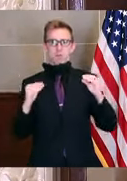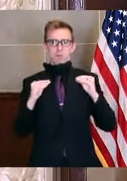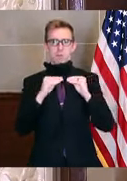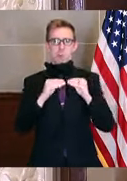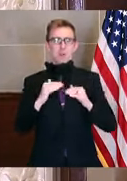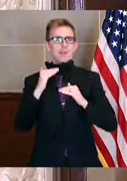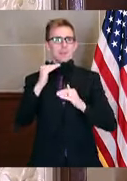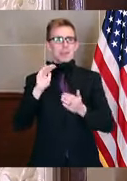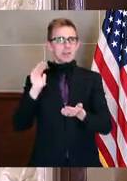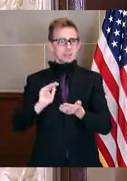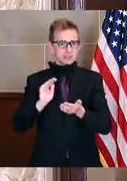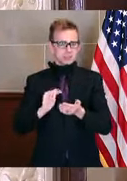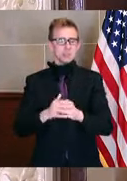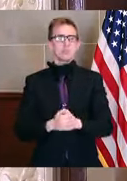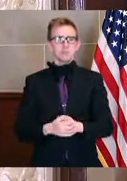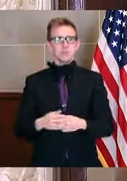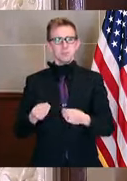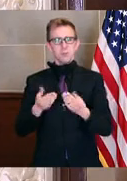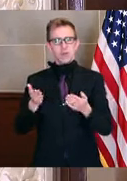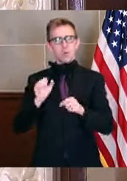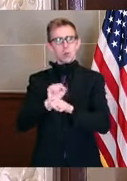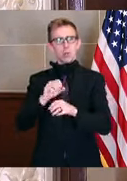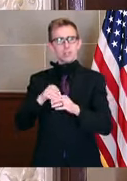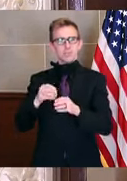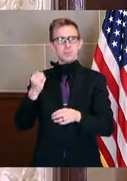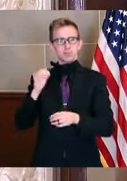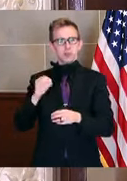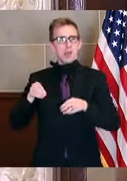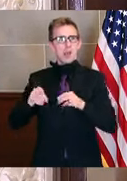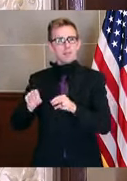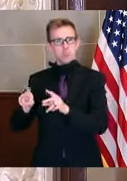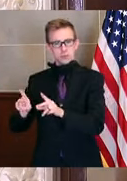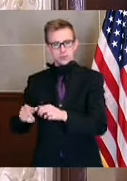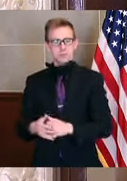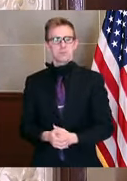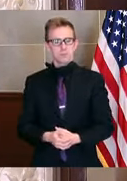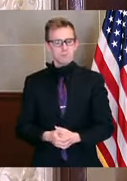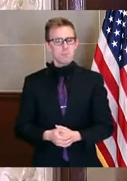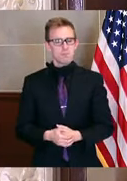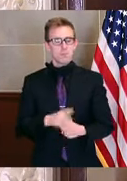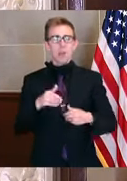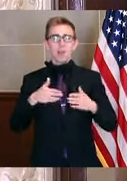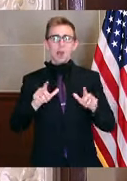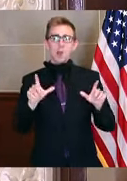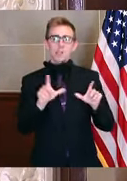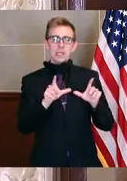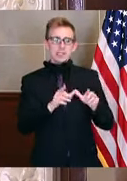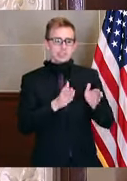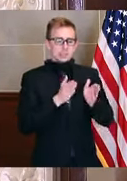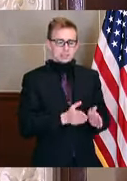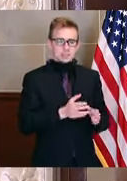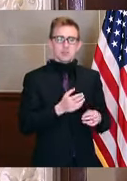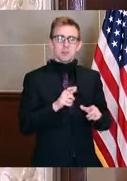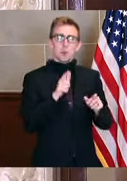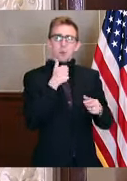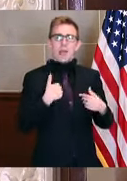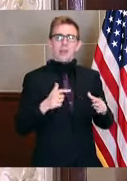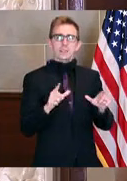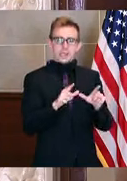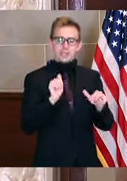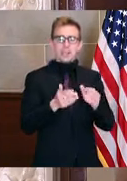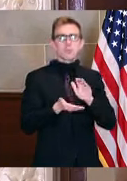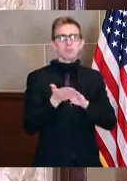can provide services in Missouri. These waivers also allowed licensees to continue to operate by by